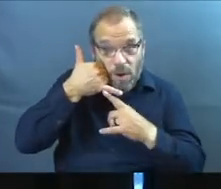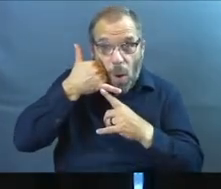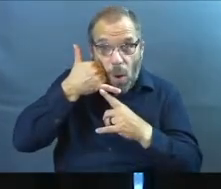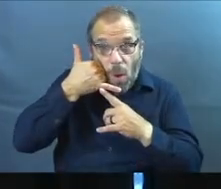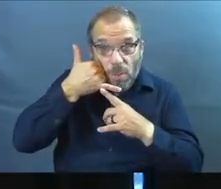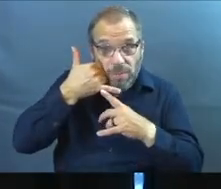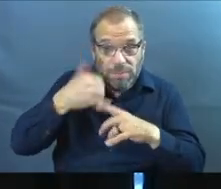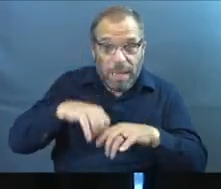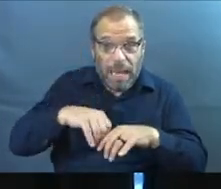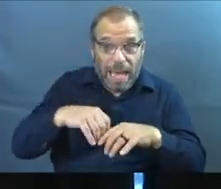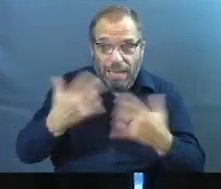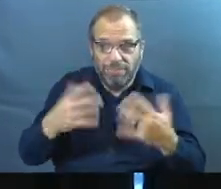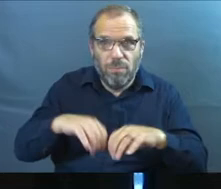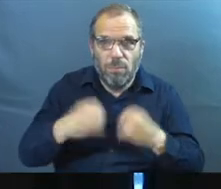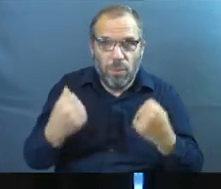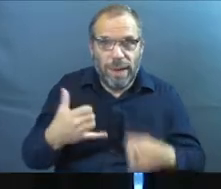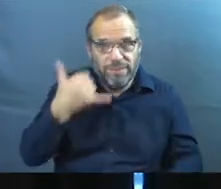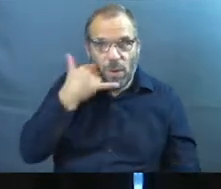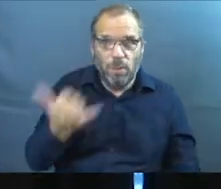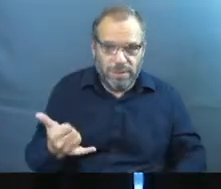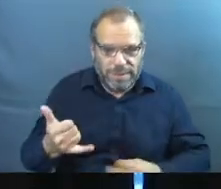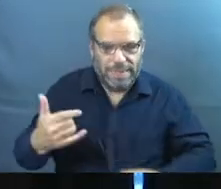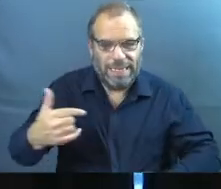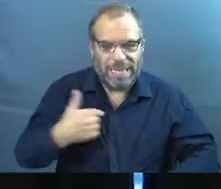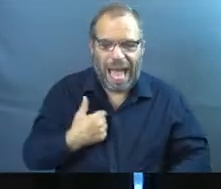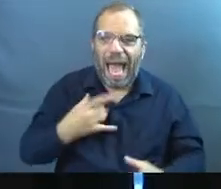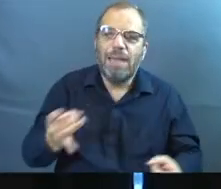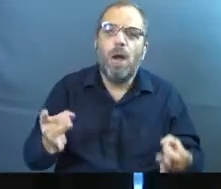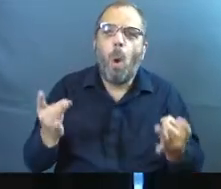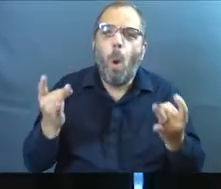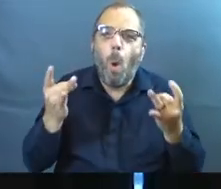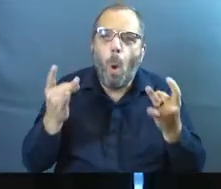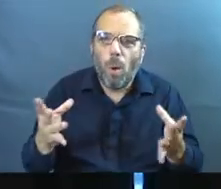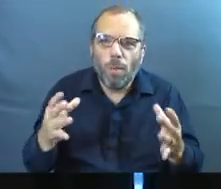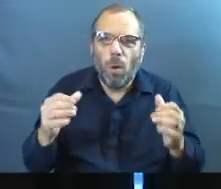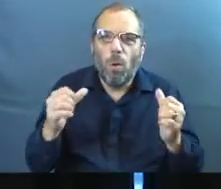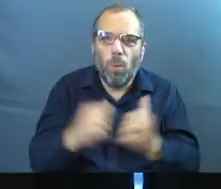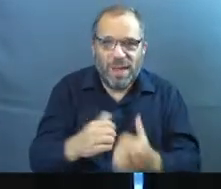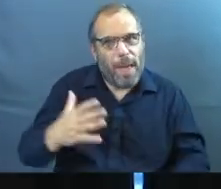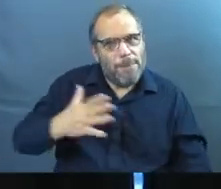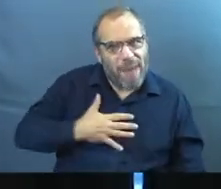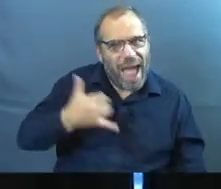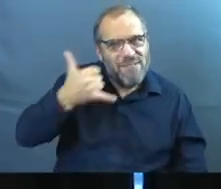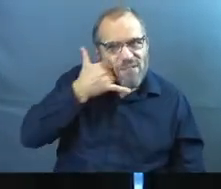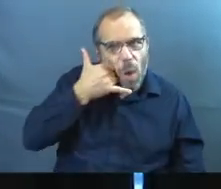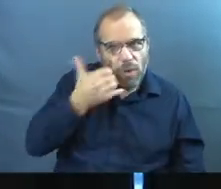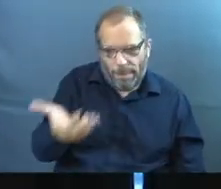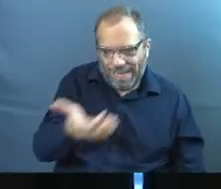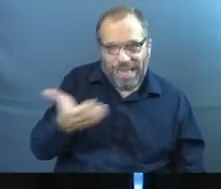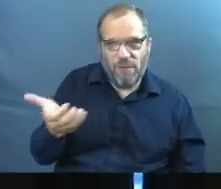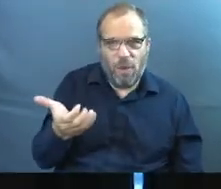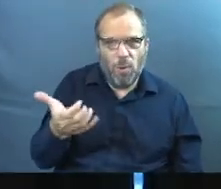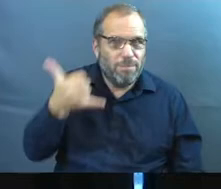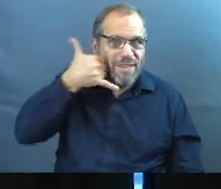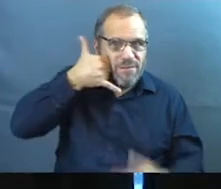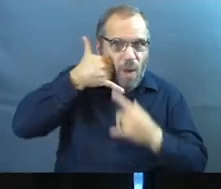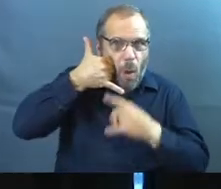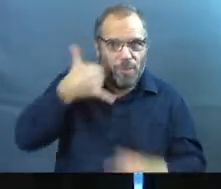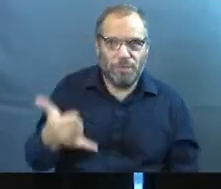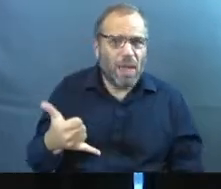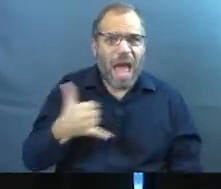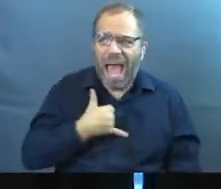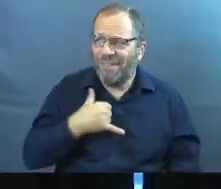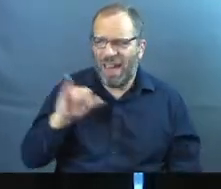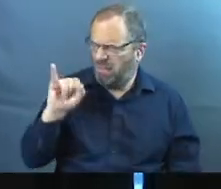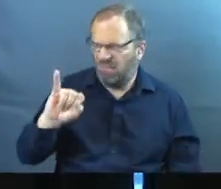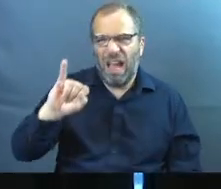Like, what? I am terrible with my phone, okay? Phones in general. I've had